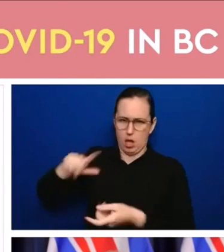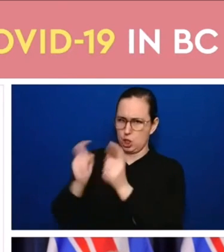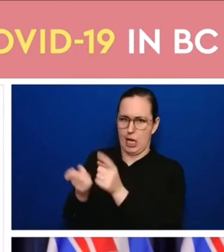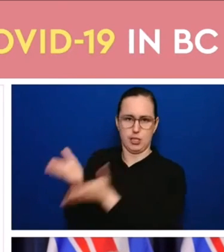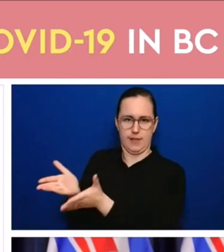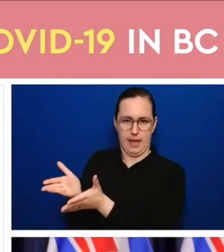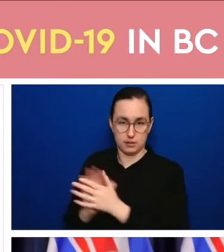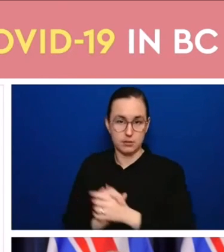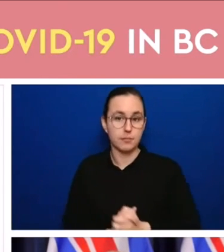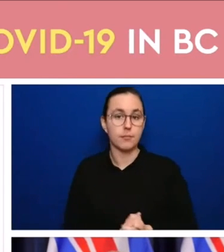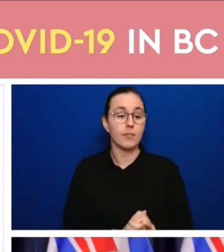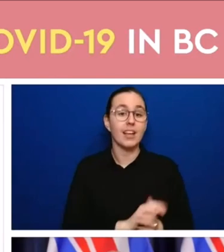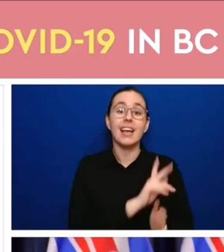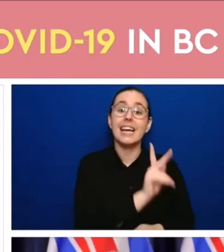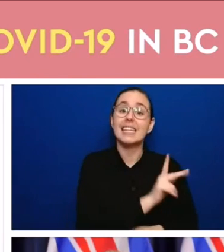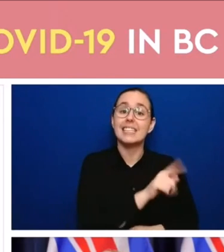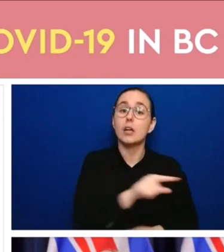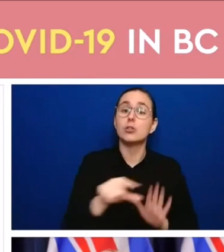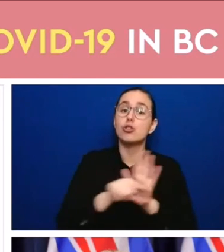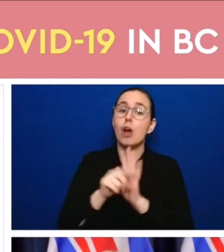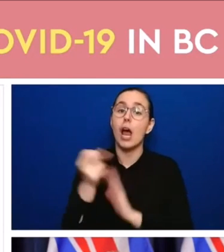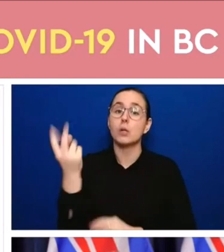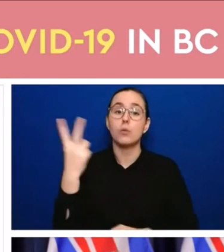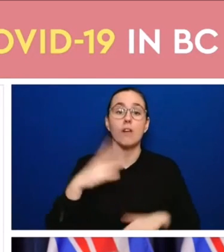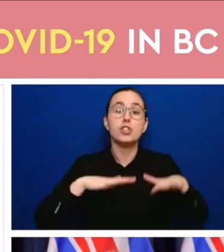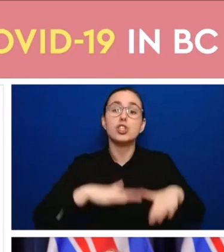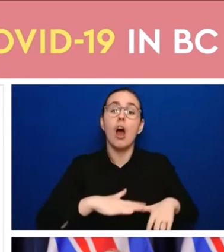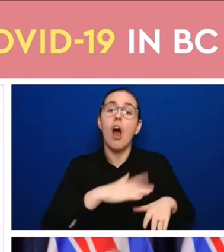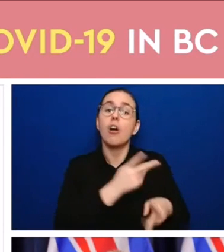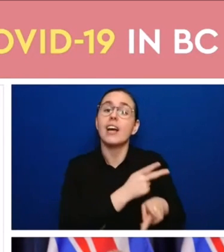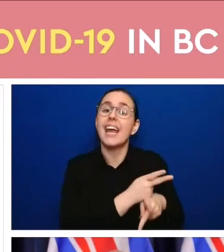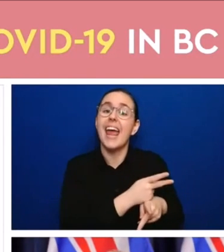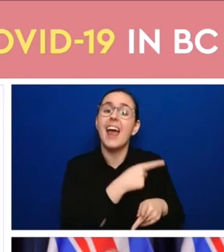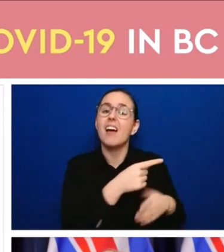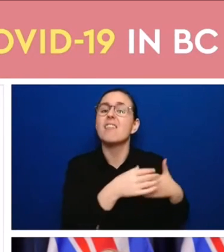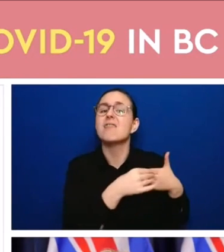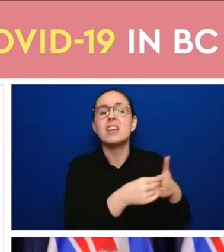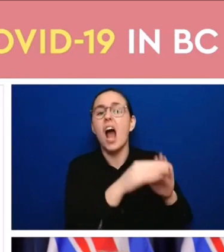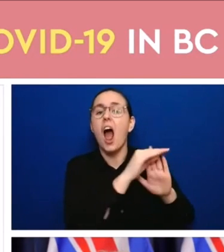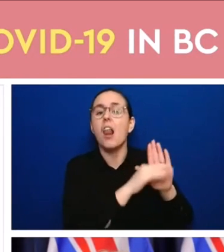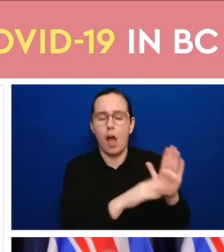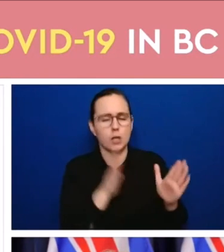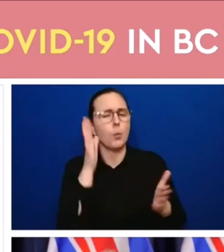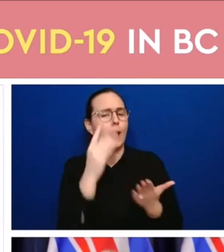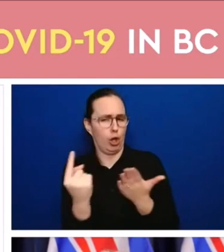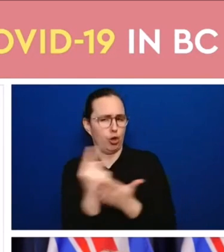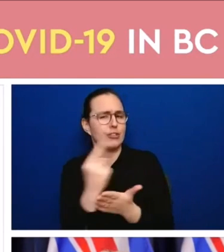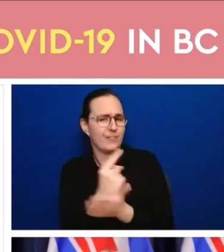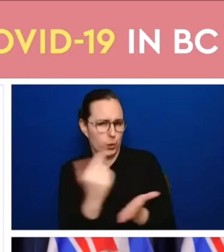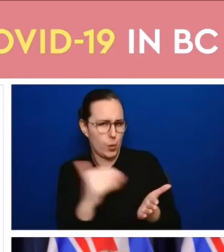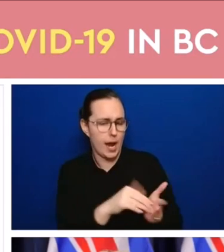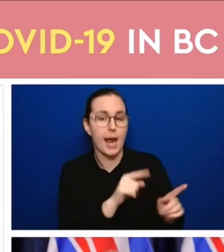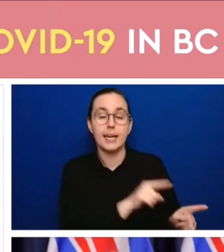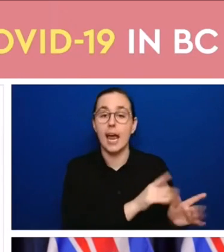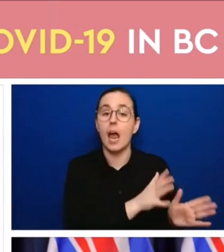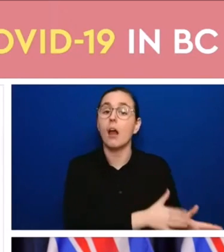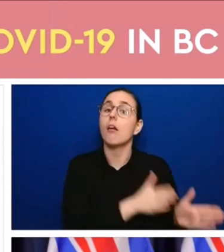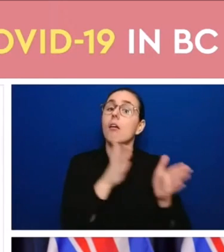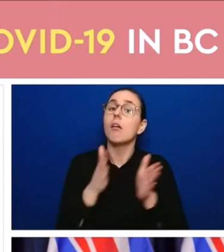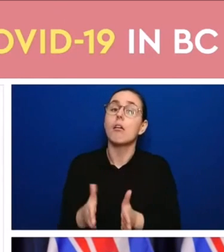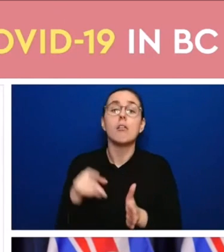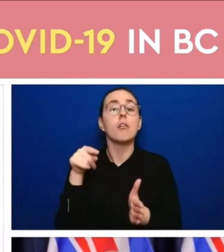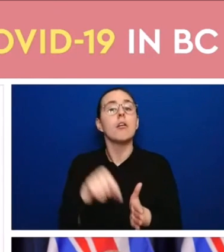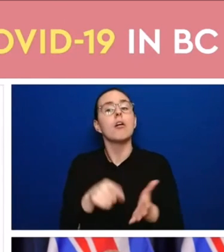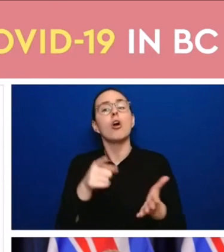guidelines for K-12 and childcare we'll be meeting with faith leaders to review some remaining